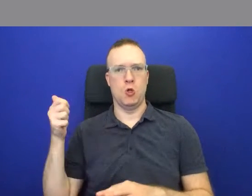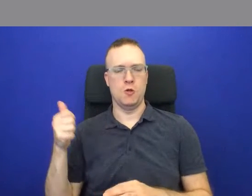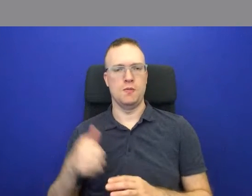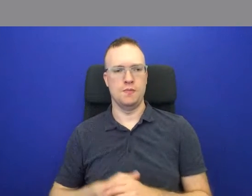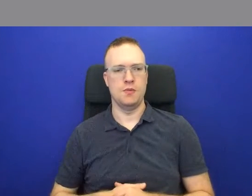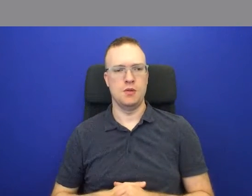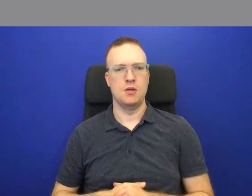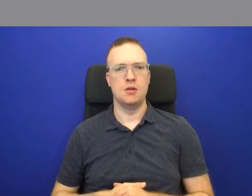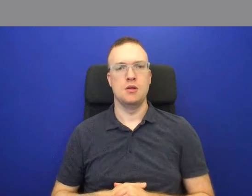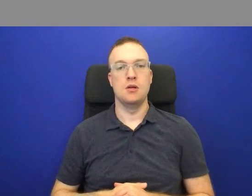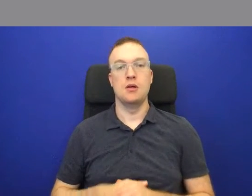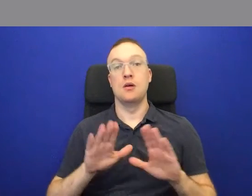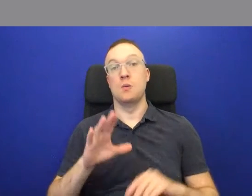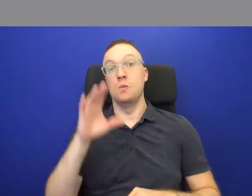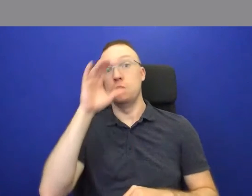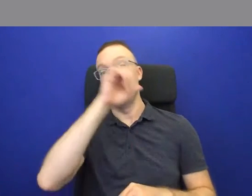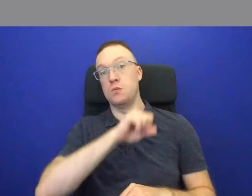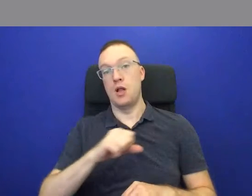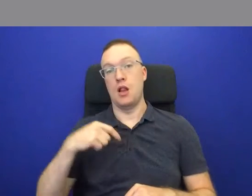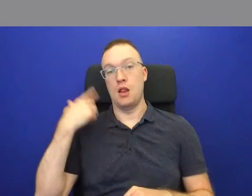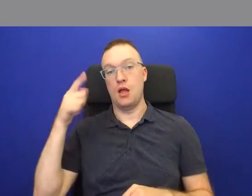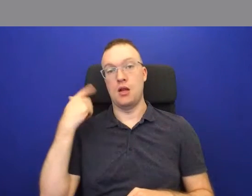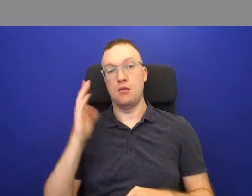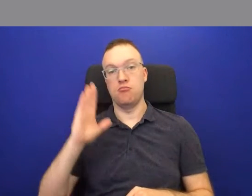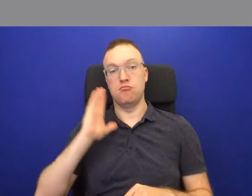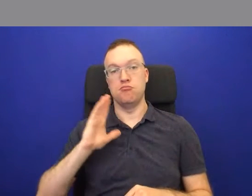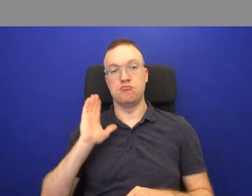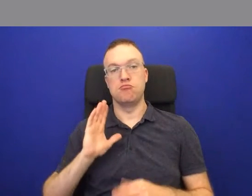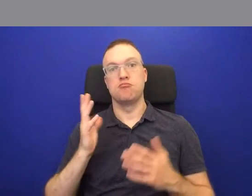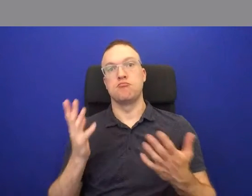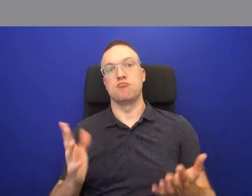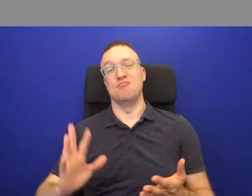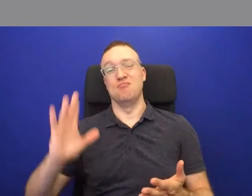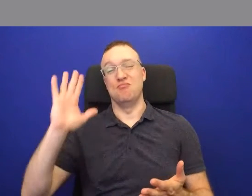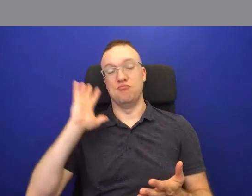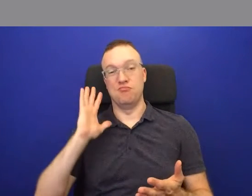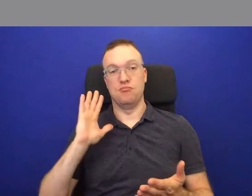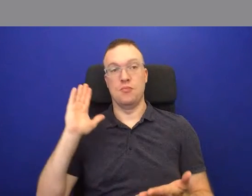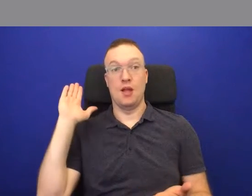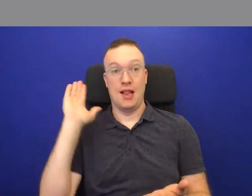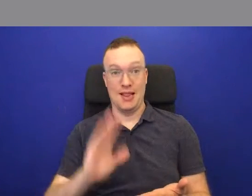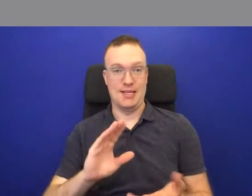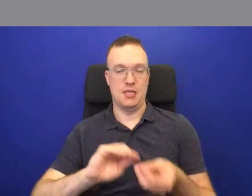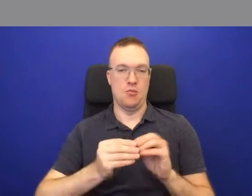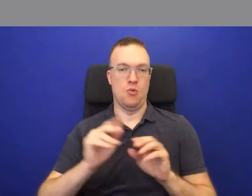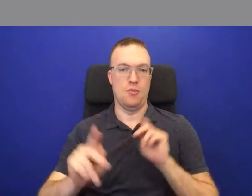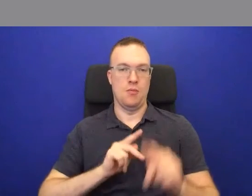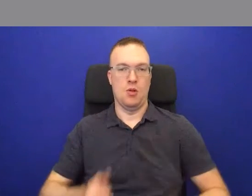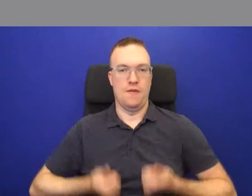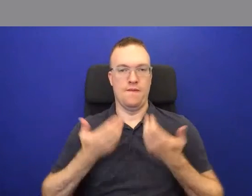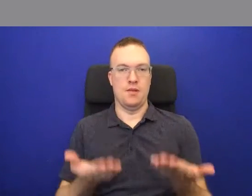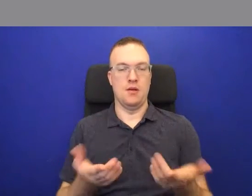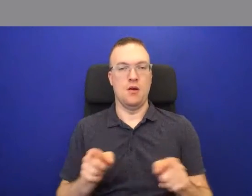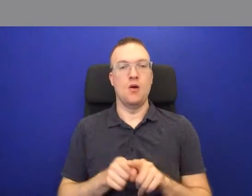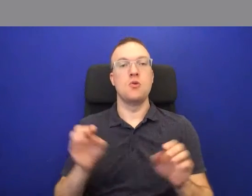That presumably London was at some point much less crowded, and as more